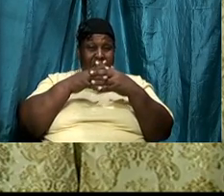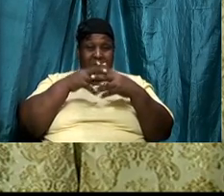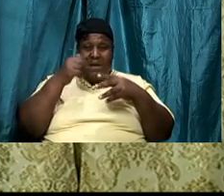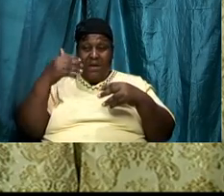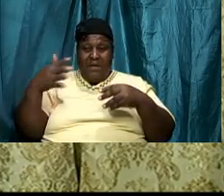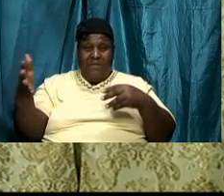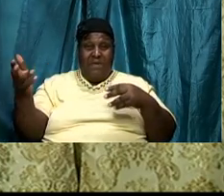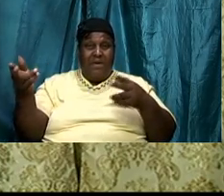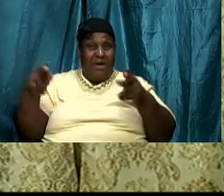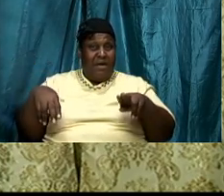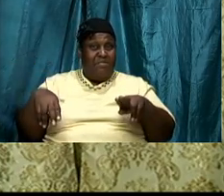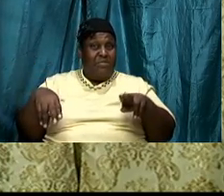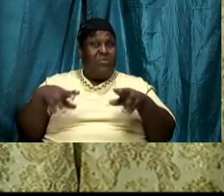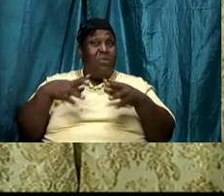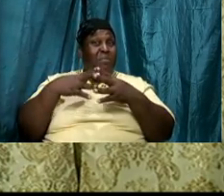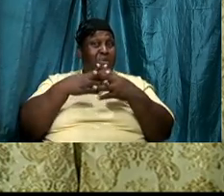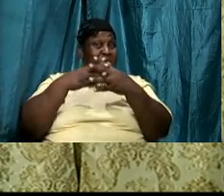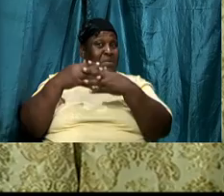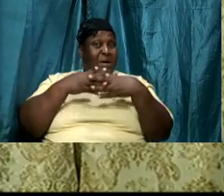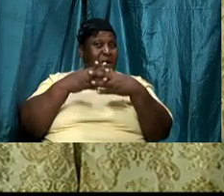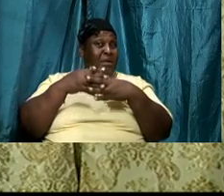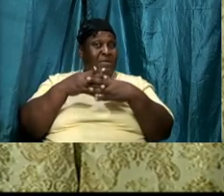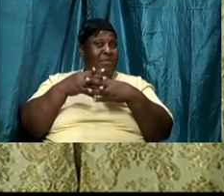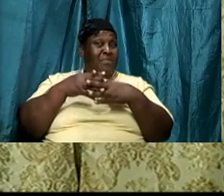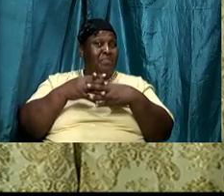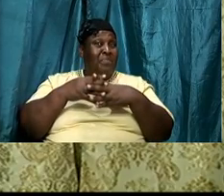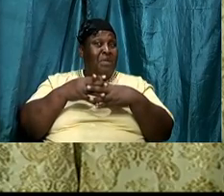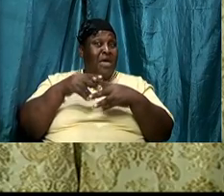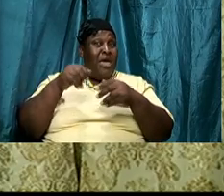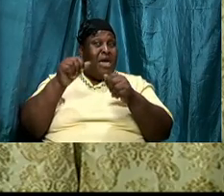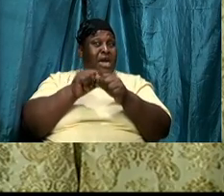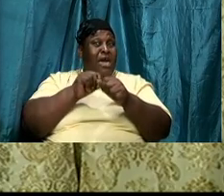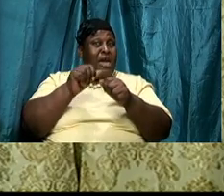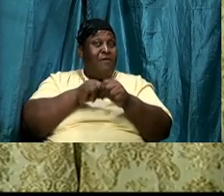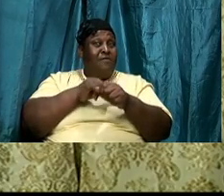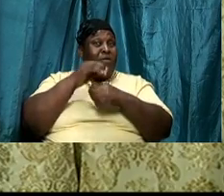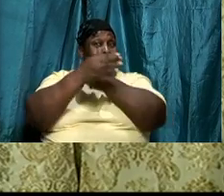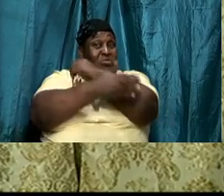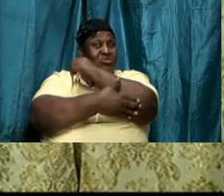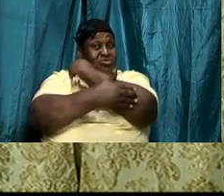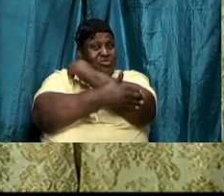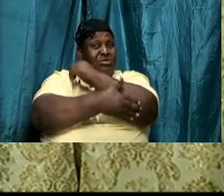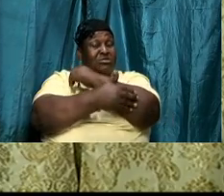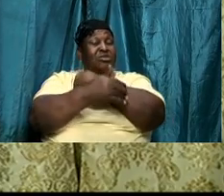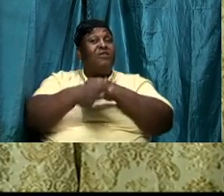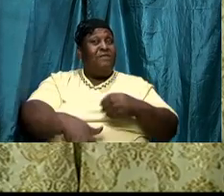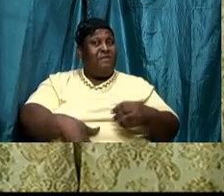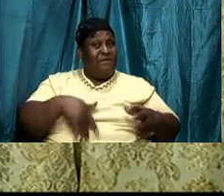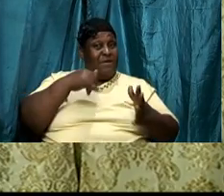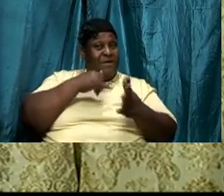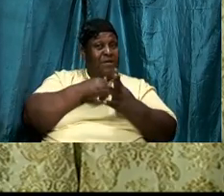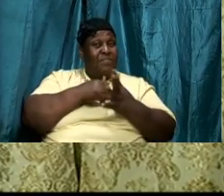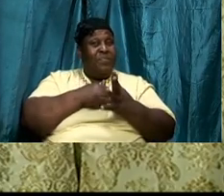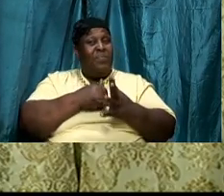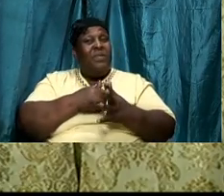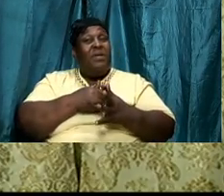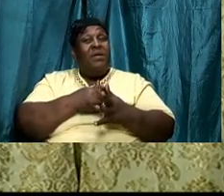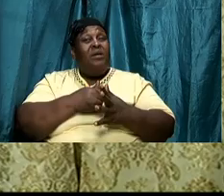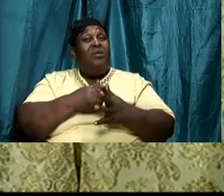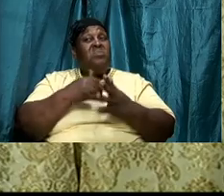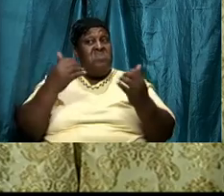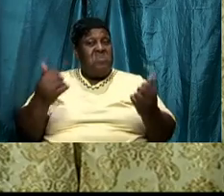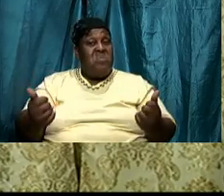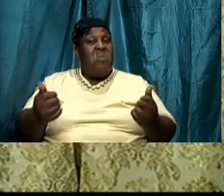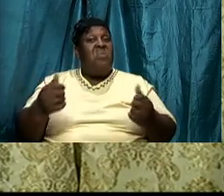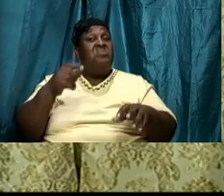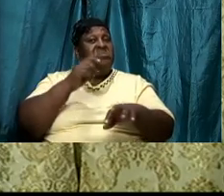are coming oh gosh this thing we are at a critical juncture scenes of God now is the time to detach ourselves let go